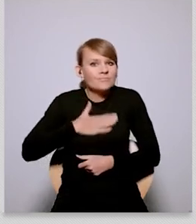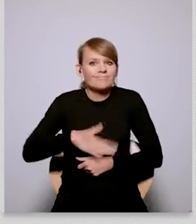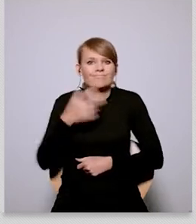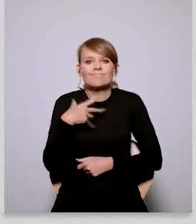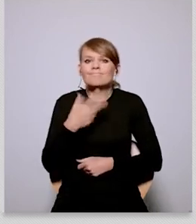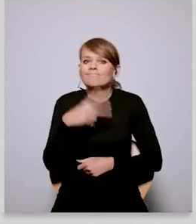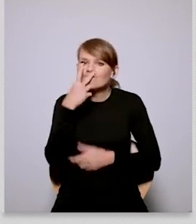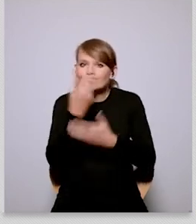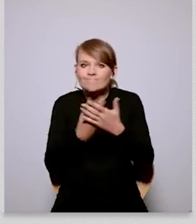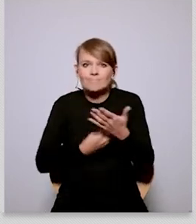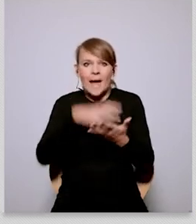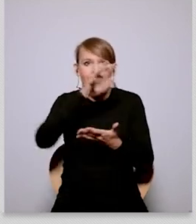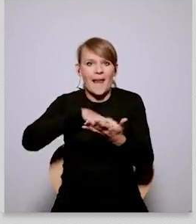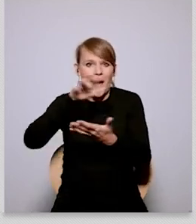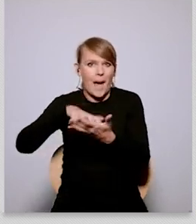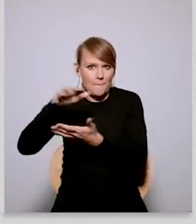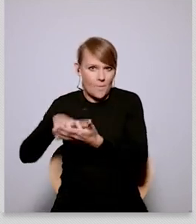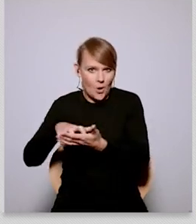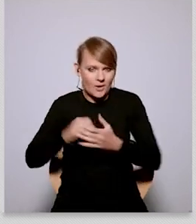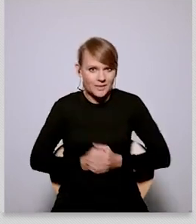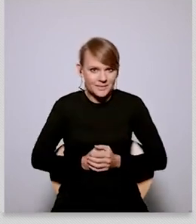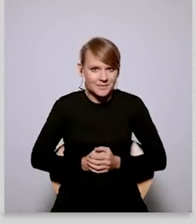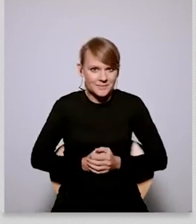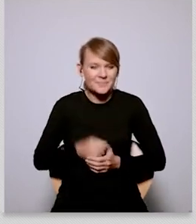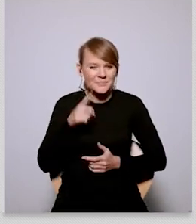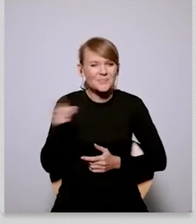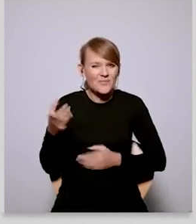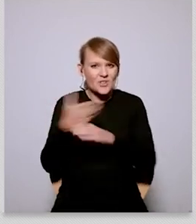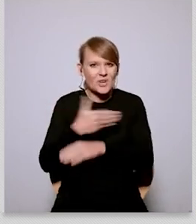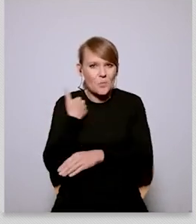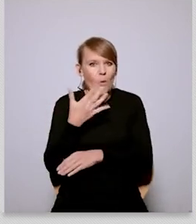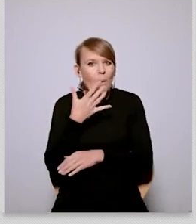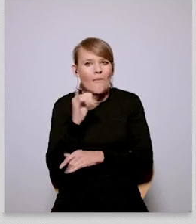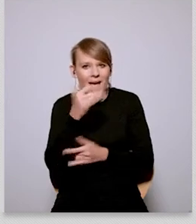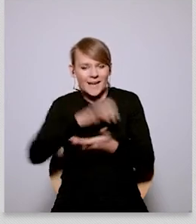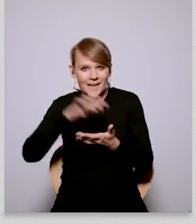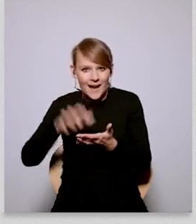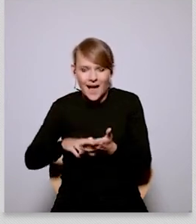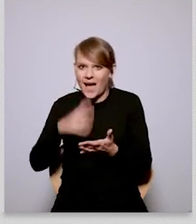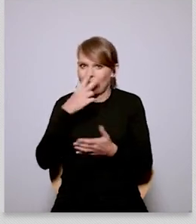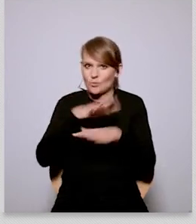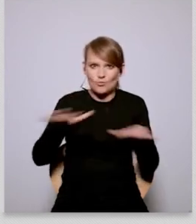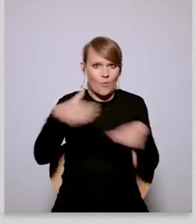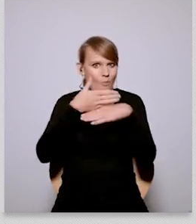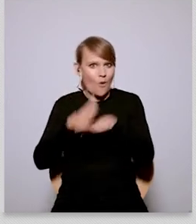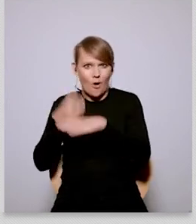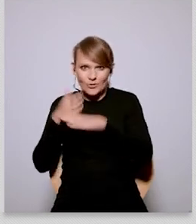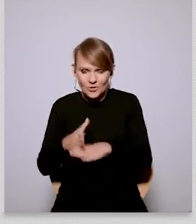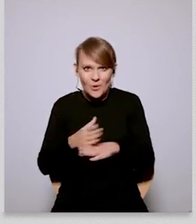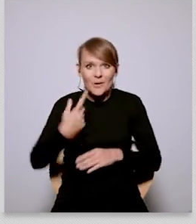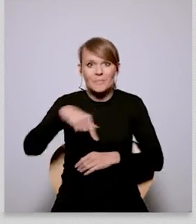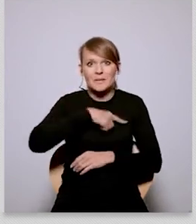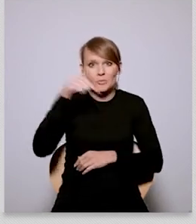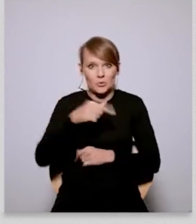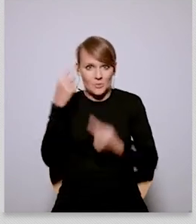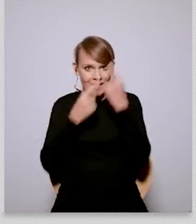that sets out as as a starting point um and as a given and and try and sort of say a few words about why this matters at a european level in terms of